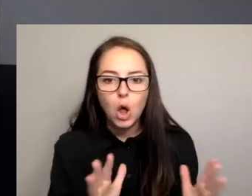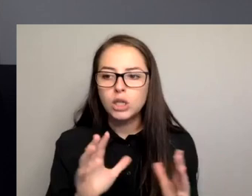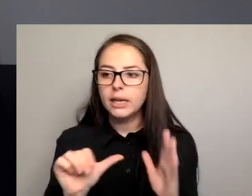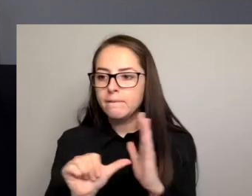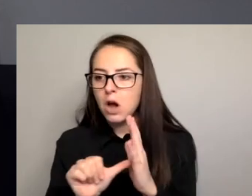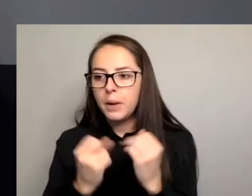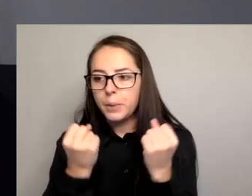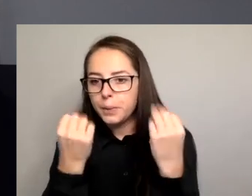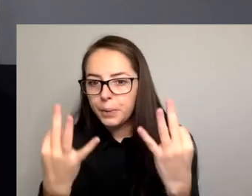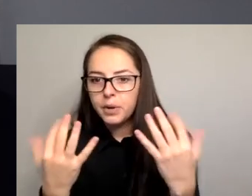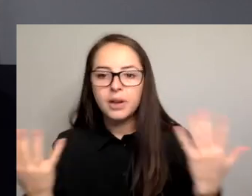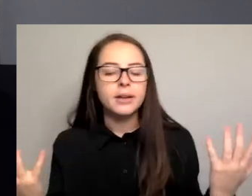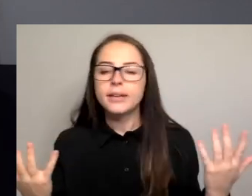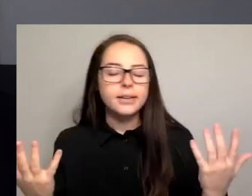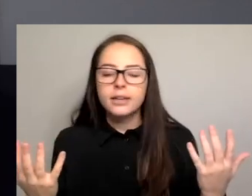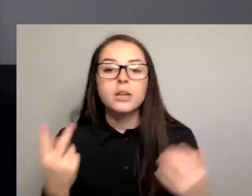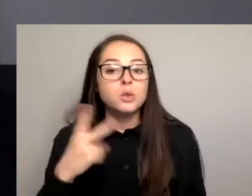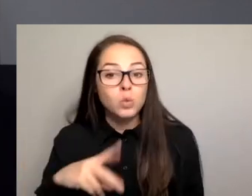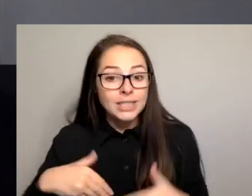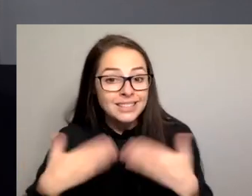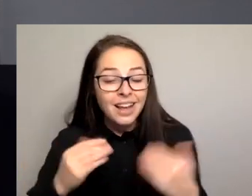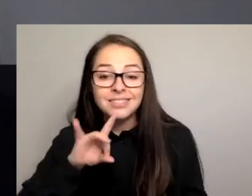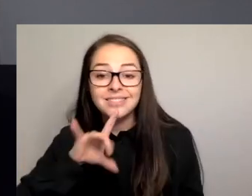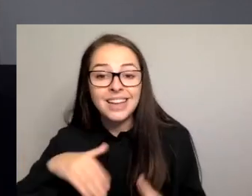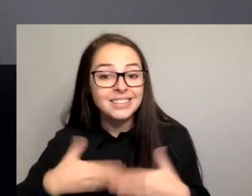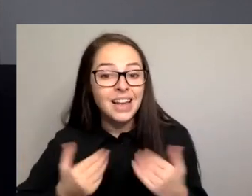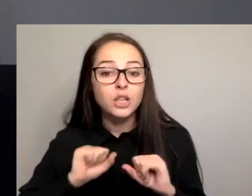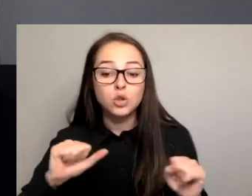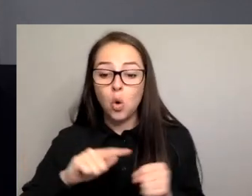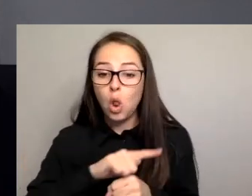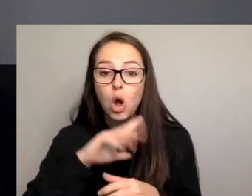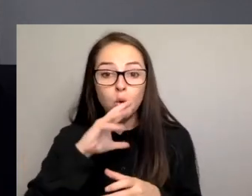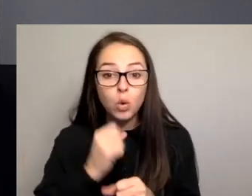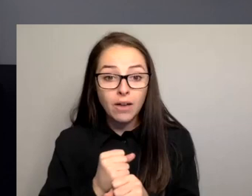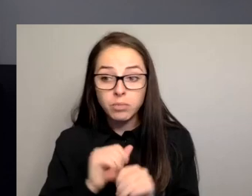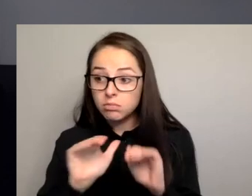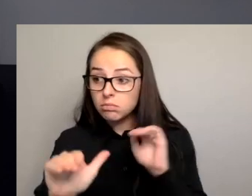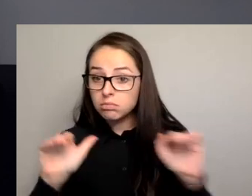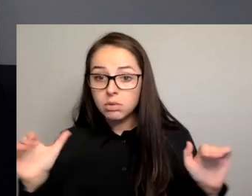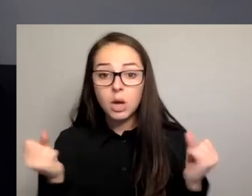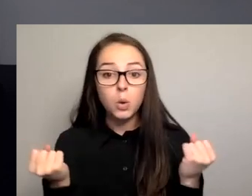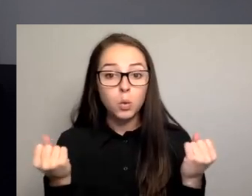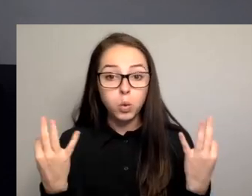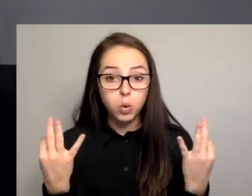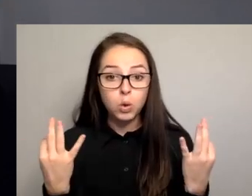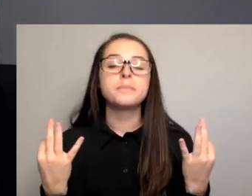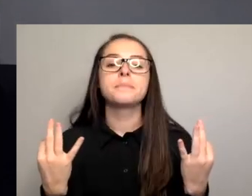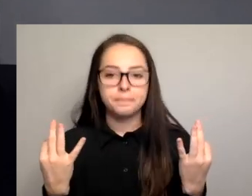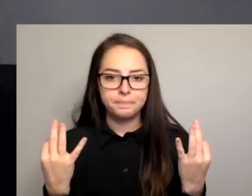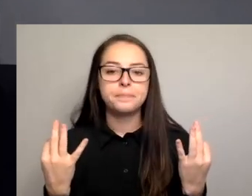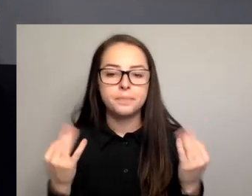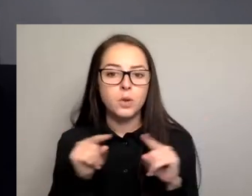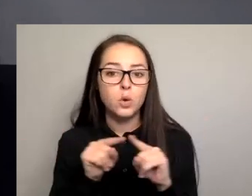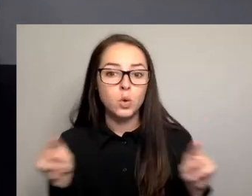If your local government or your state or territory doesn't have provision in your local